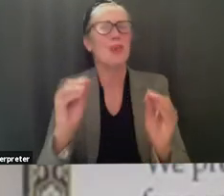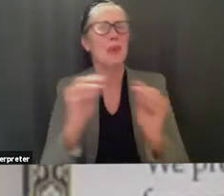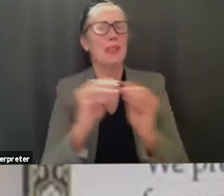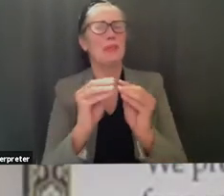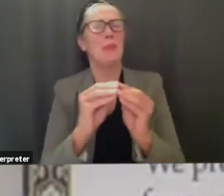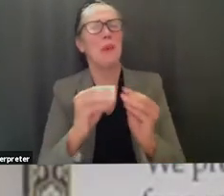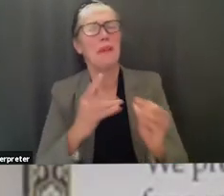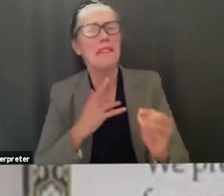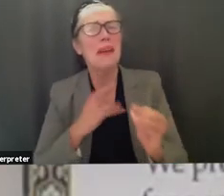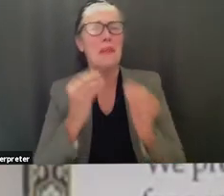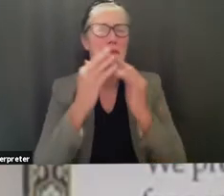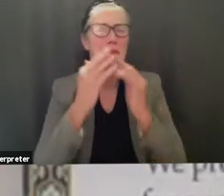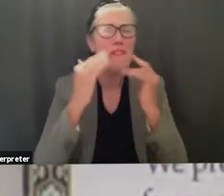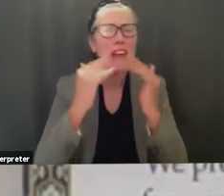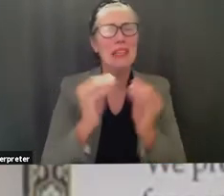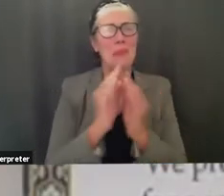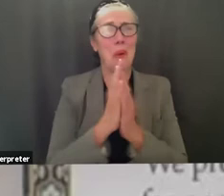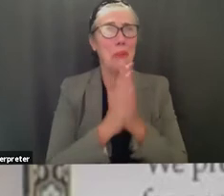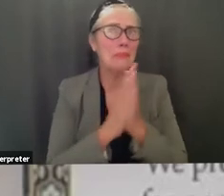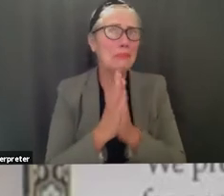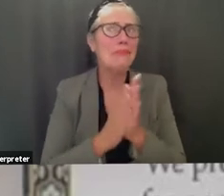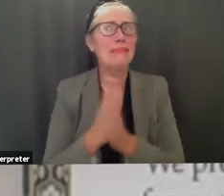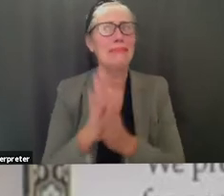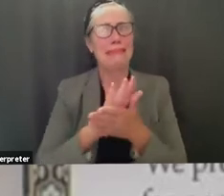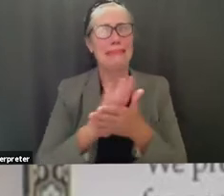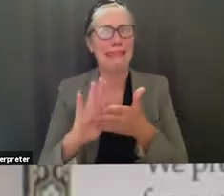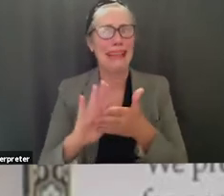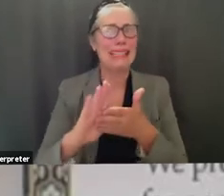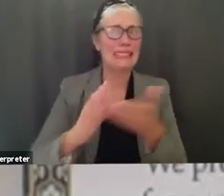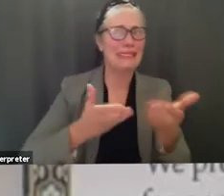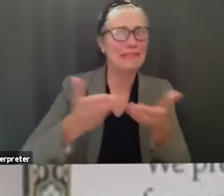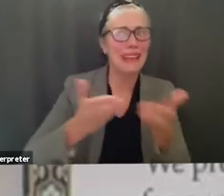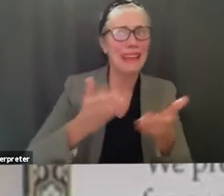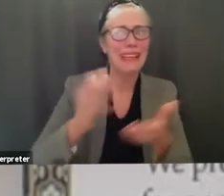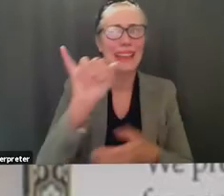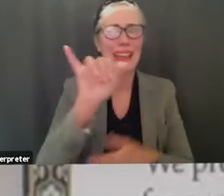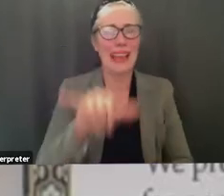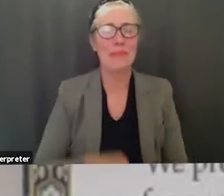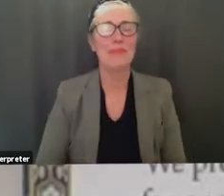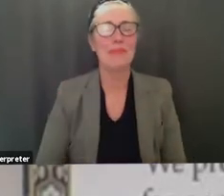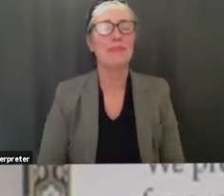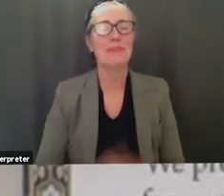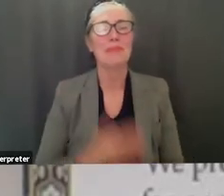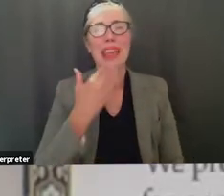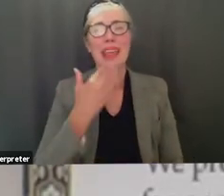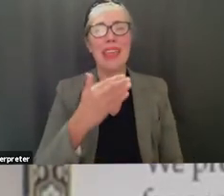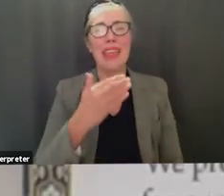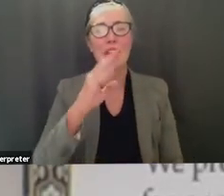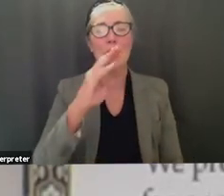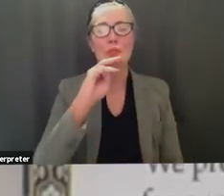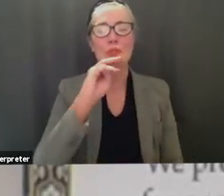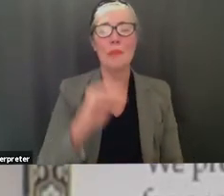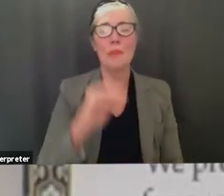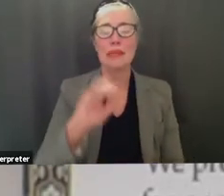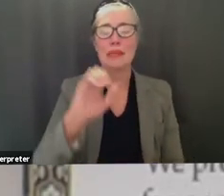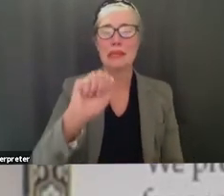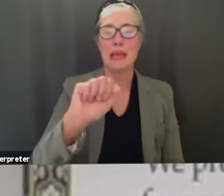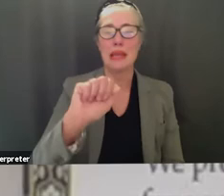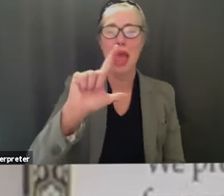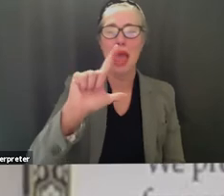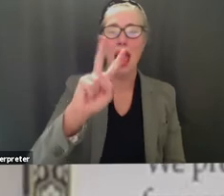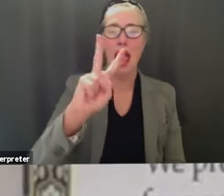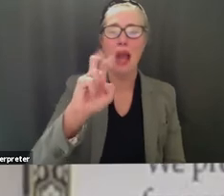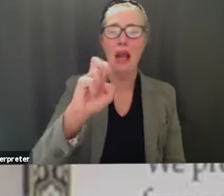thank you miss alvarez please first of all thank you dr wagon